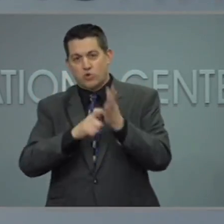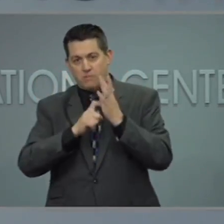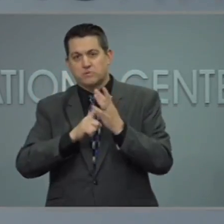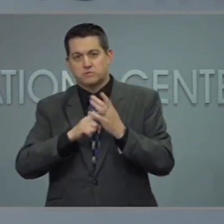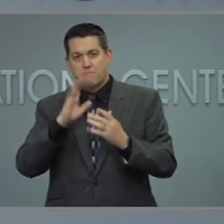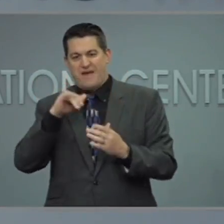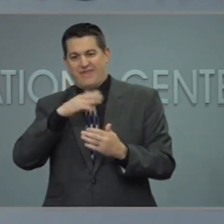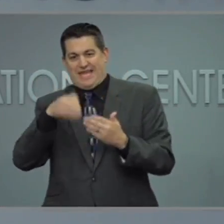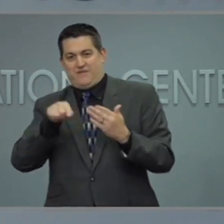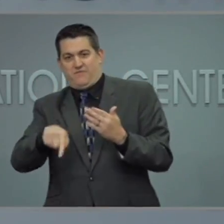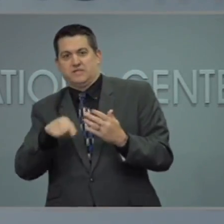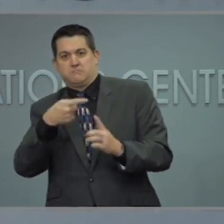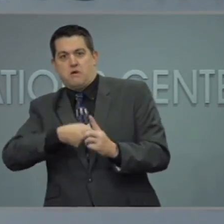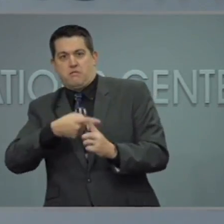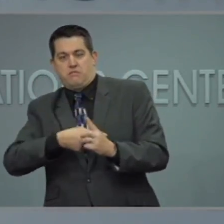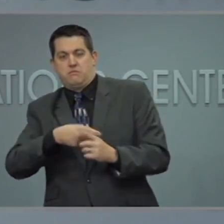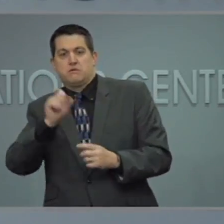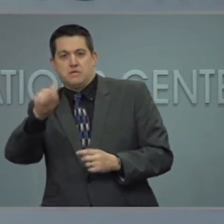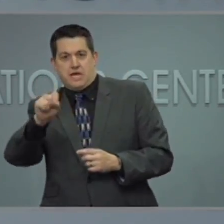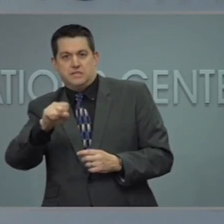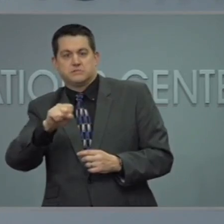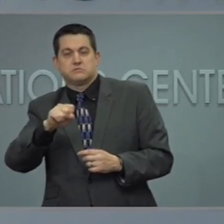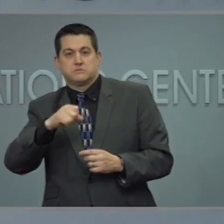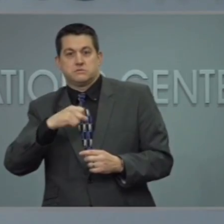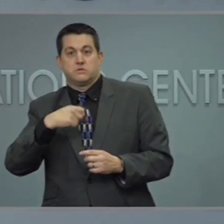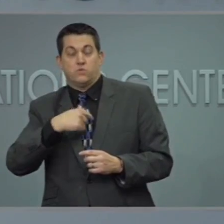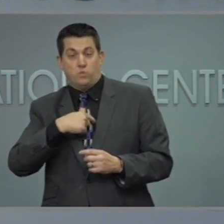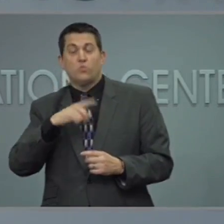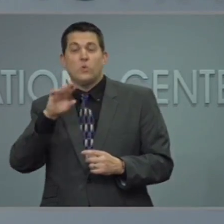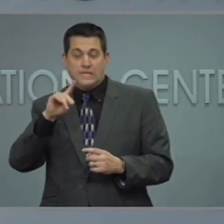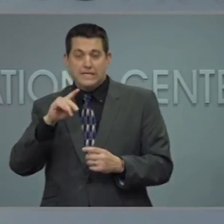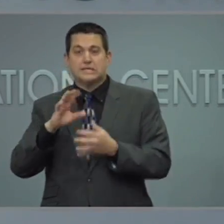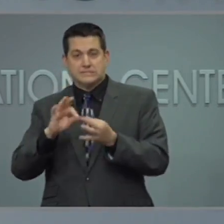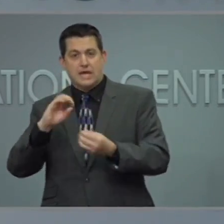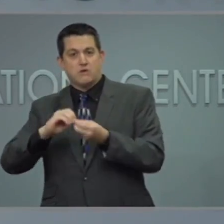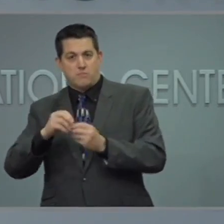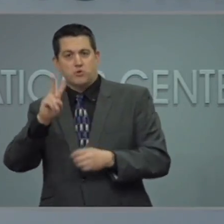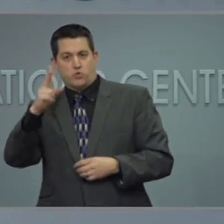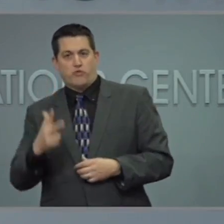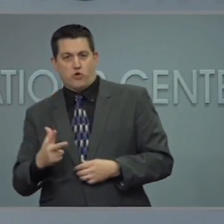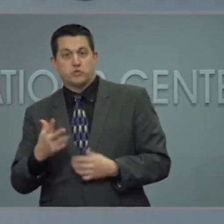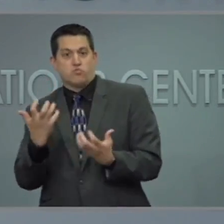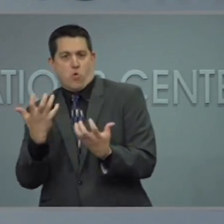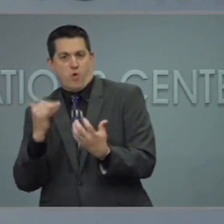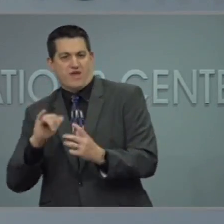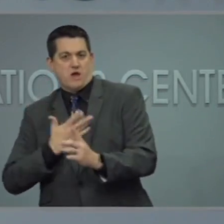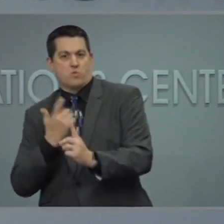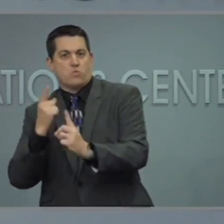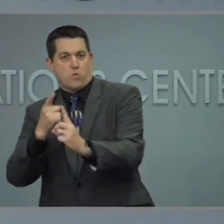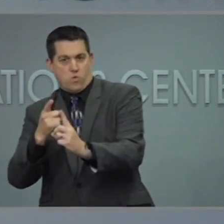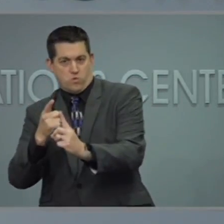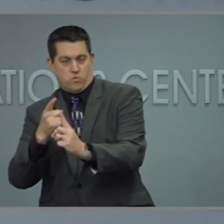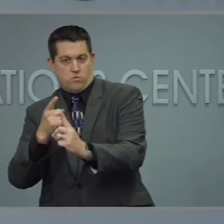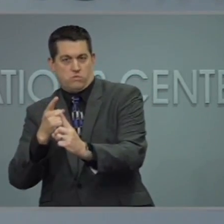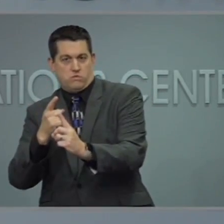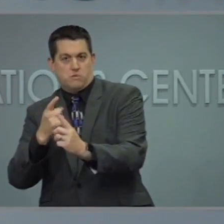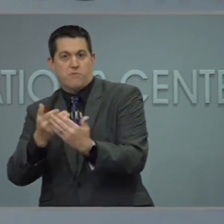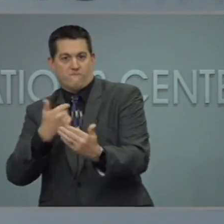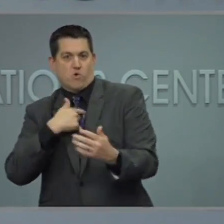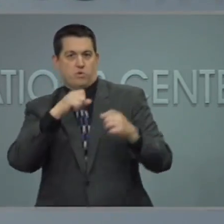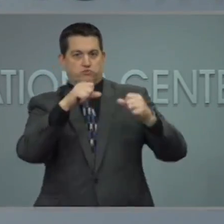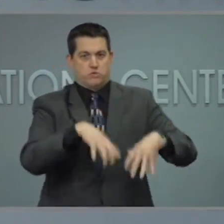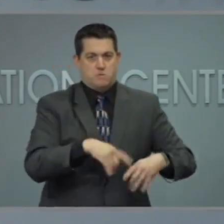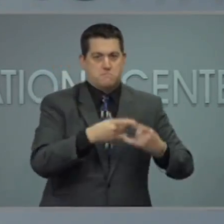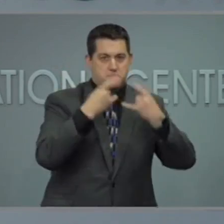But yes, we had said that we had hoped to get two-thirds of people vaccinated before we suspended the indoor mask